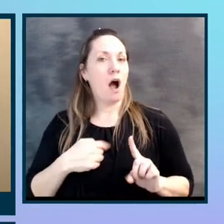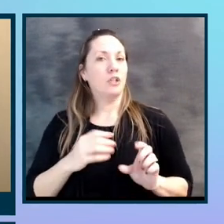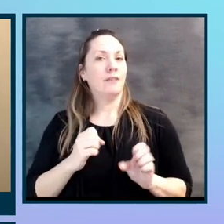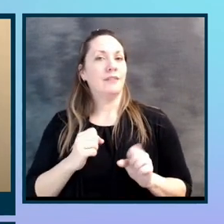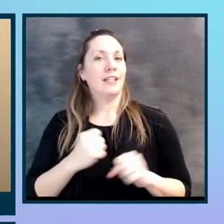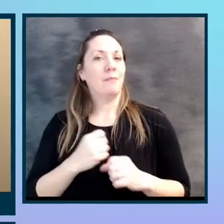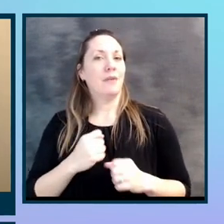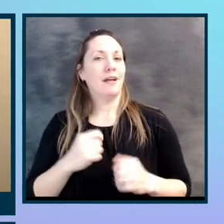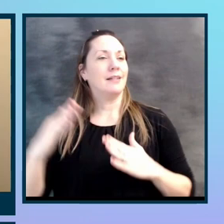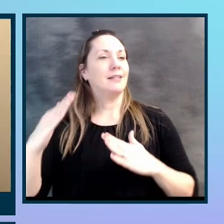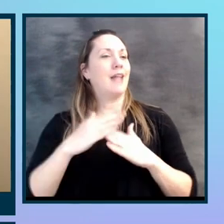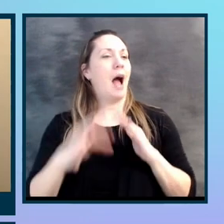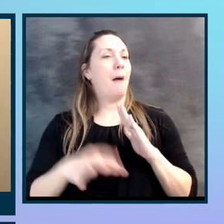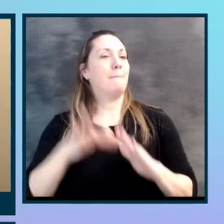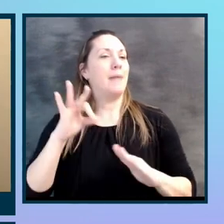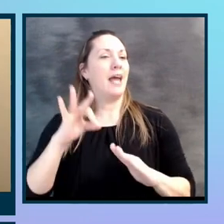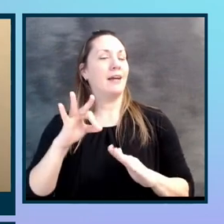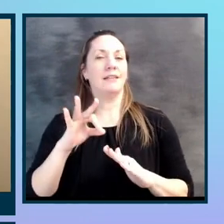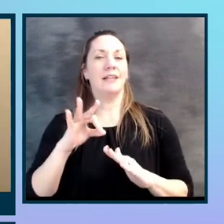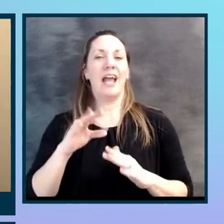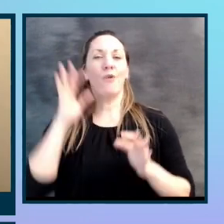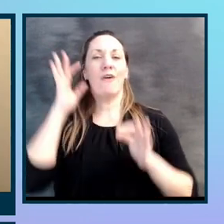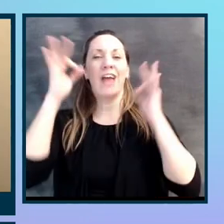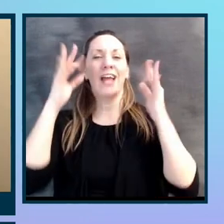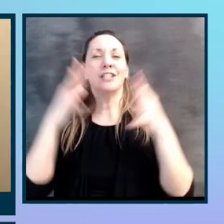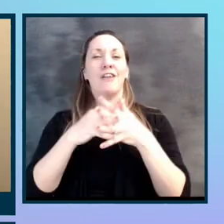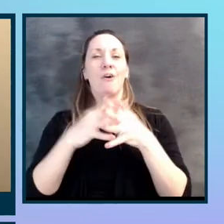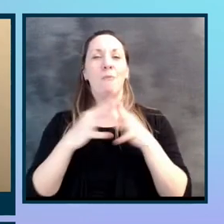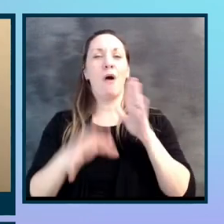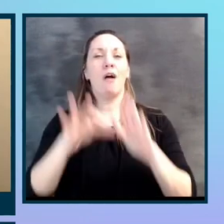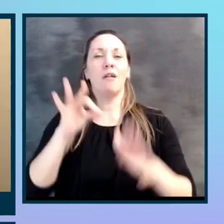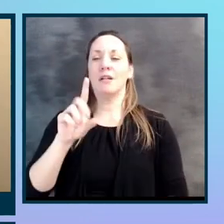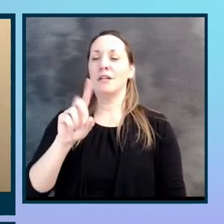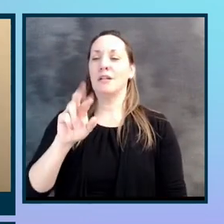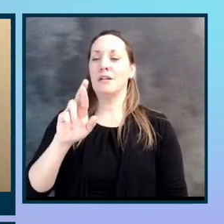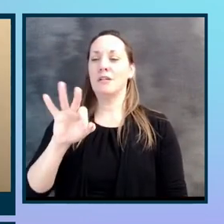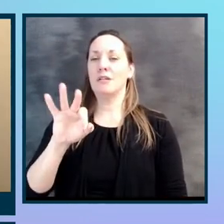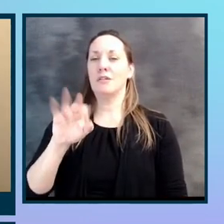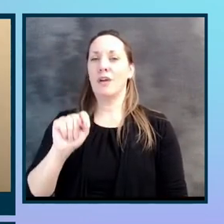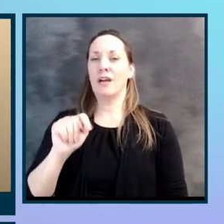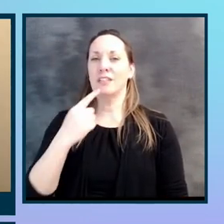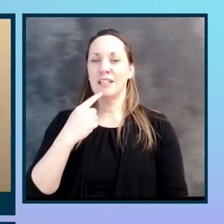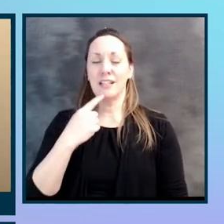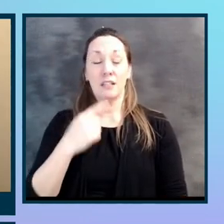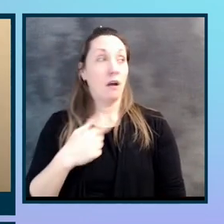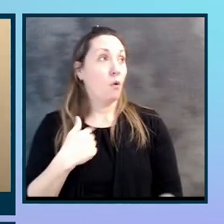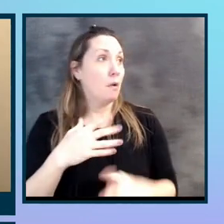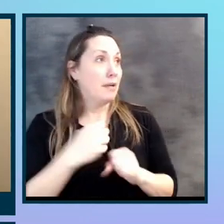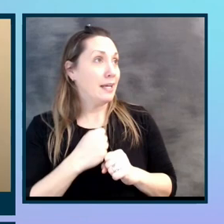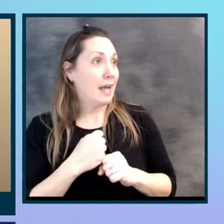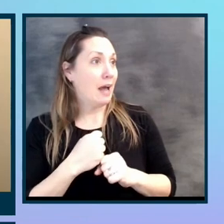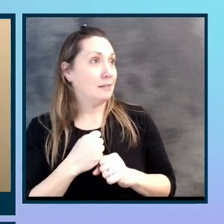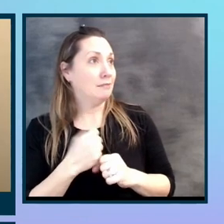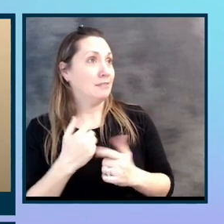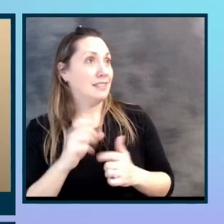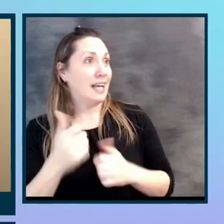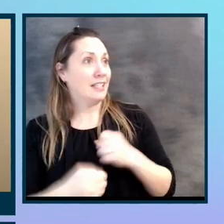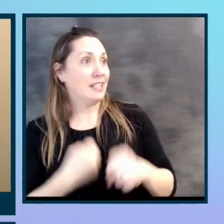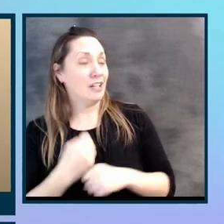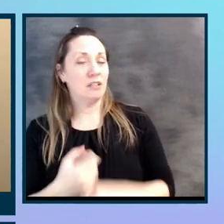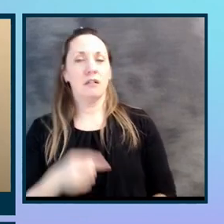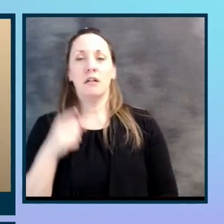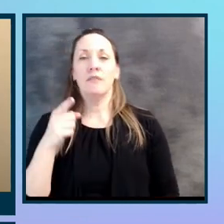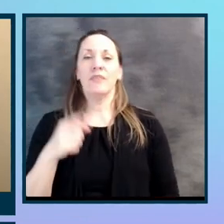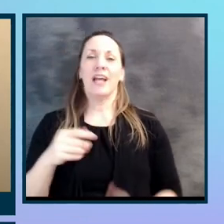football draft. And he walks back into the client says, so what, what are they going to give me 10 years? He goes, you're getting away scot-free, but I just lost Adrian